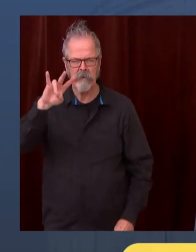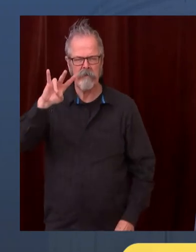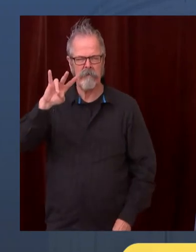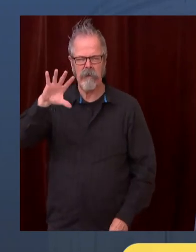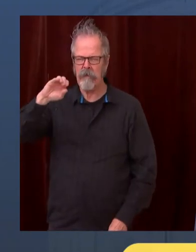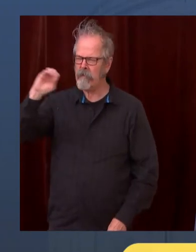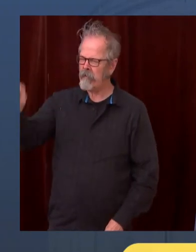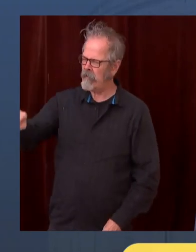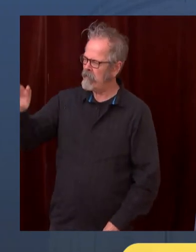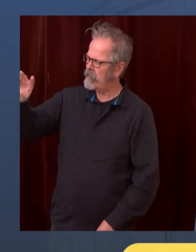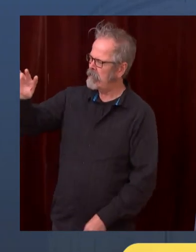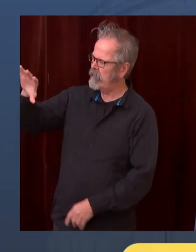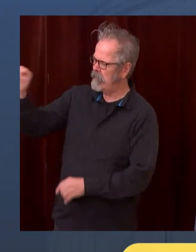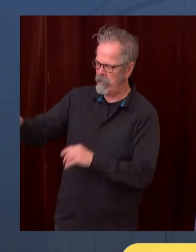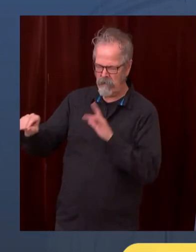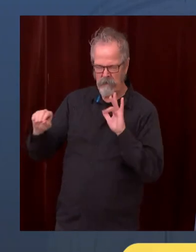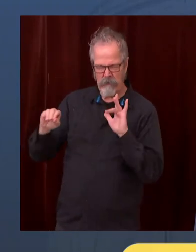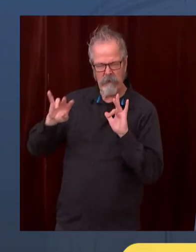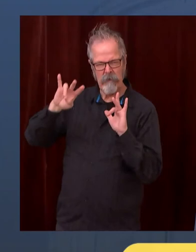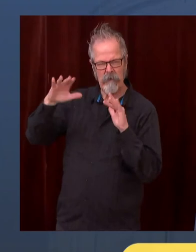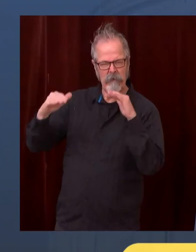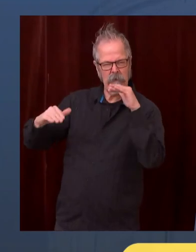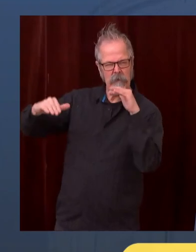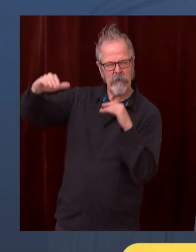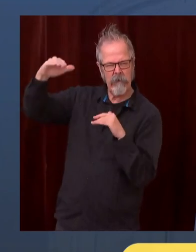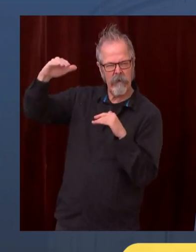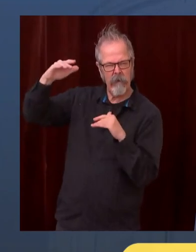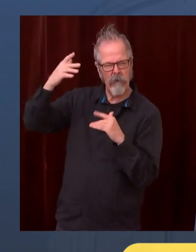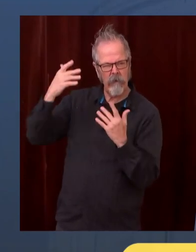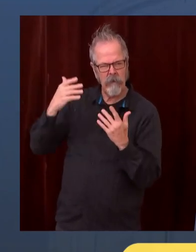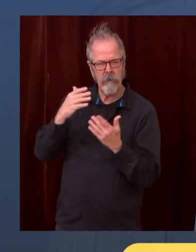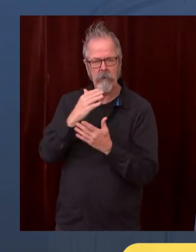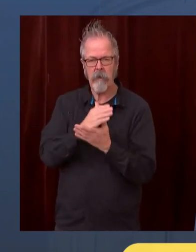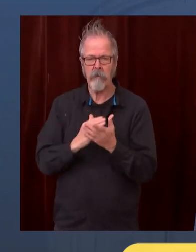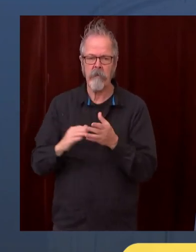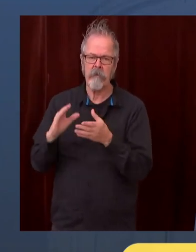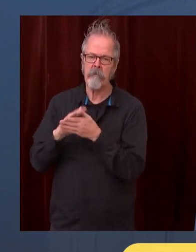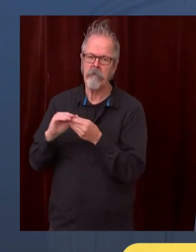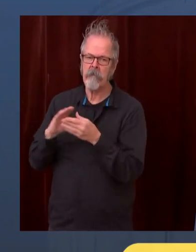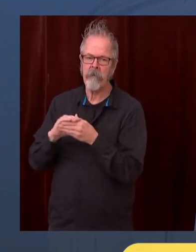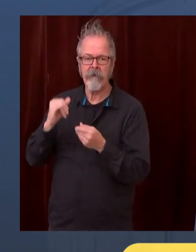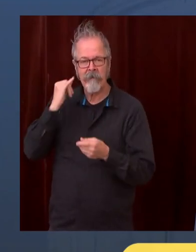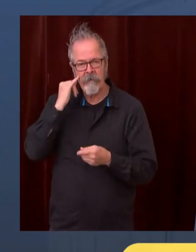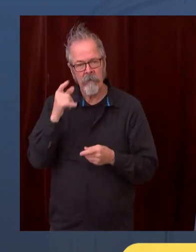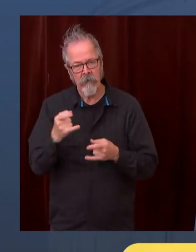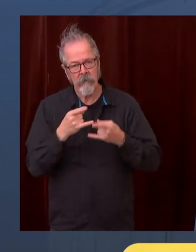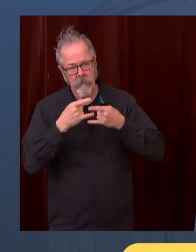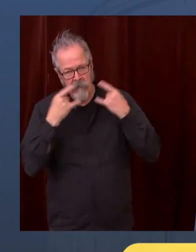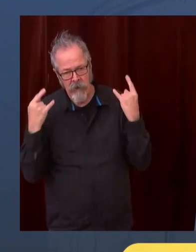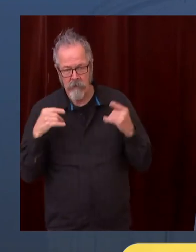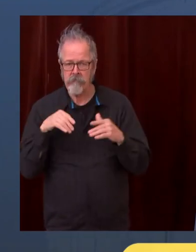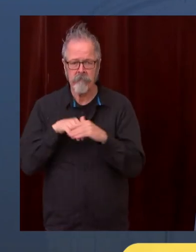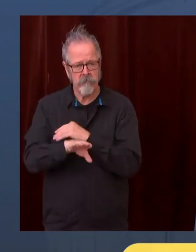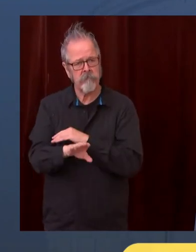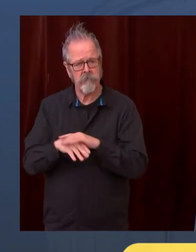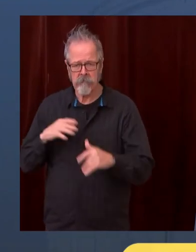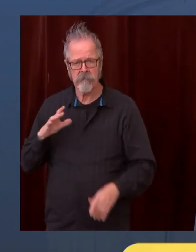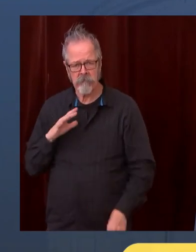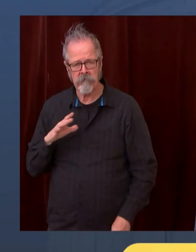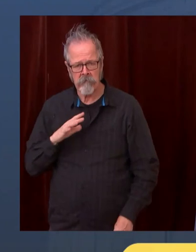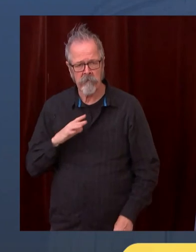and do our shopping efficiently we're in pretty good shape and just by announcing this limit it's